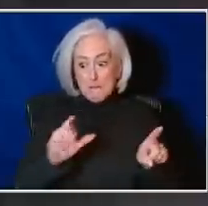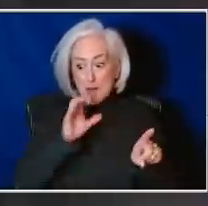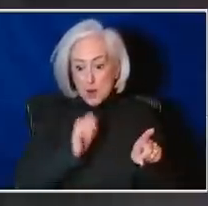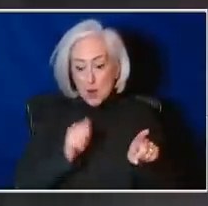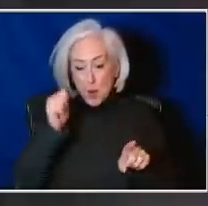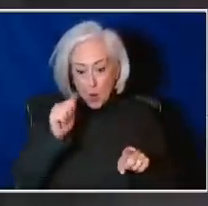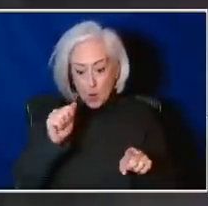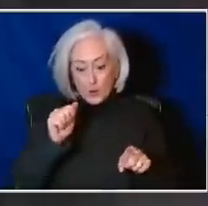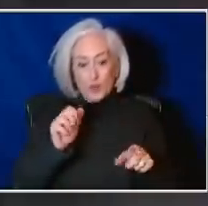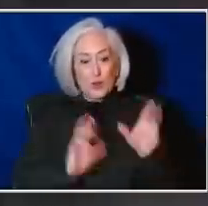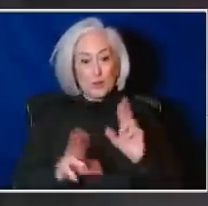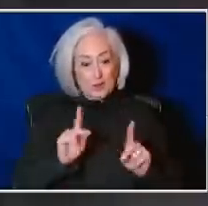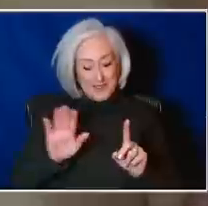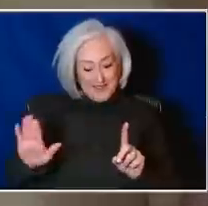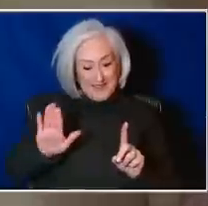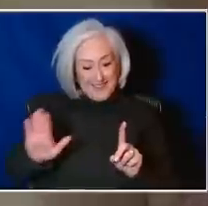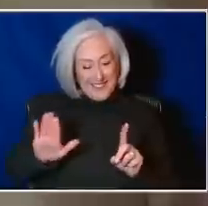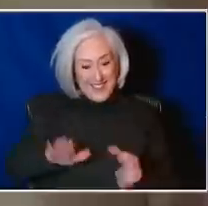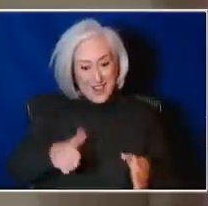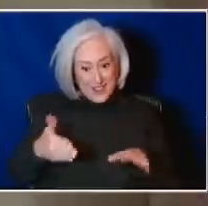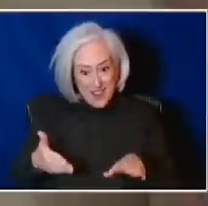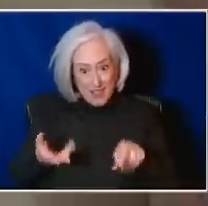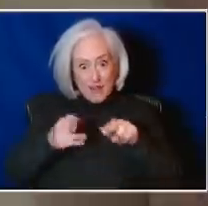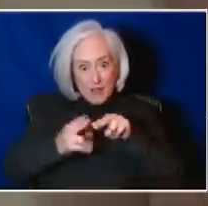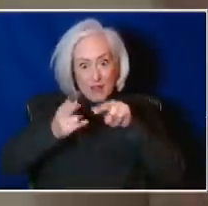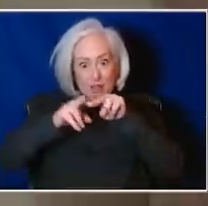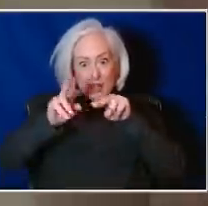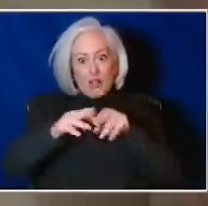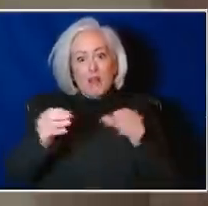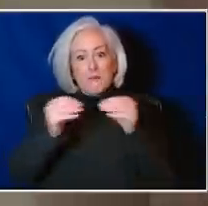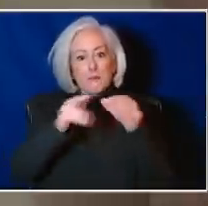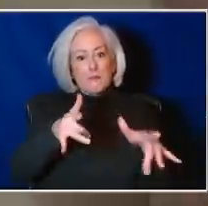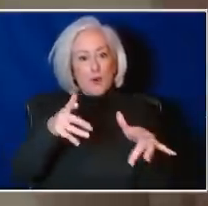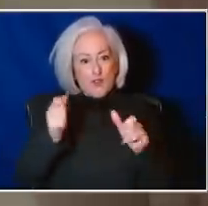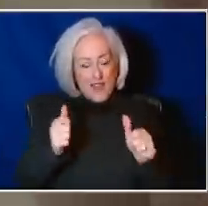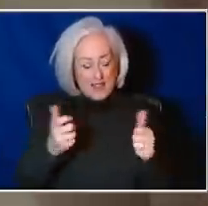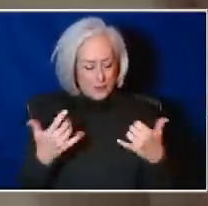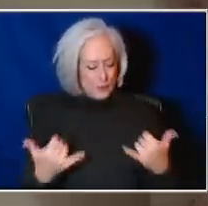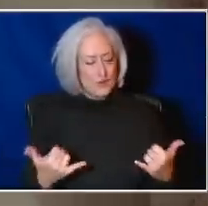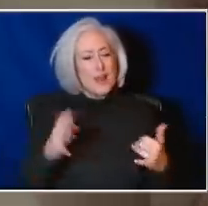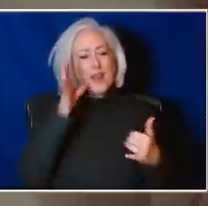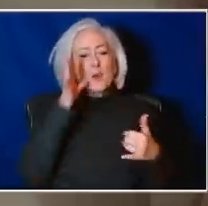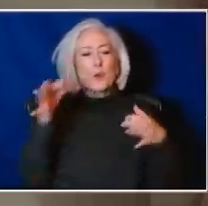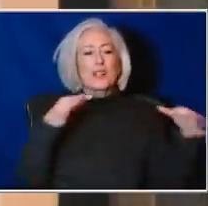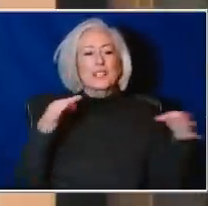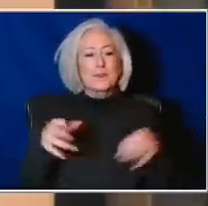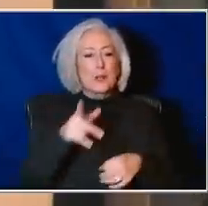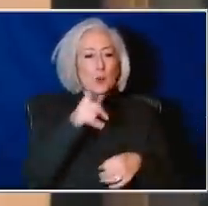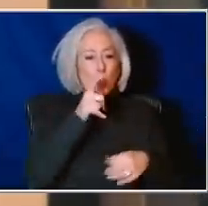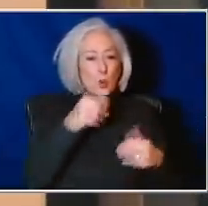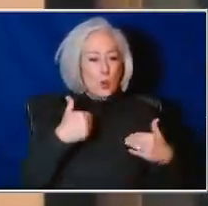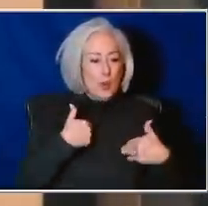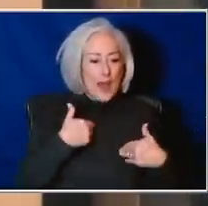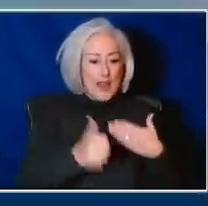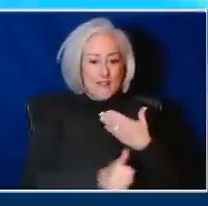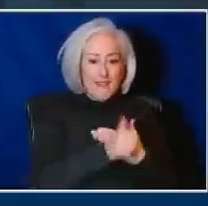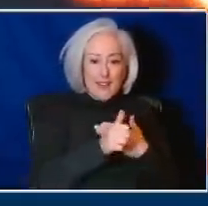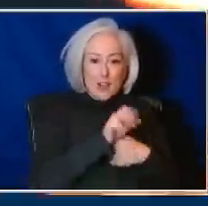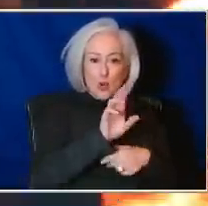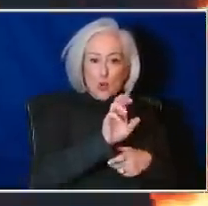than any other age group. Coming up on today's Morning Medical Update, we explain who is at risk and why.